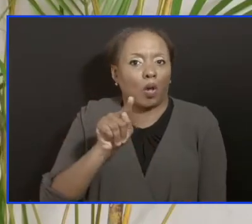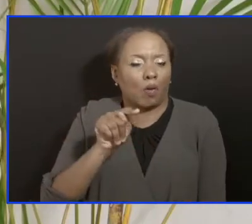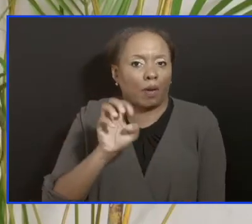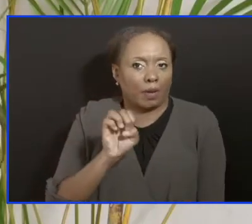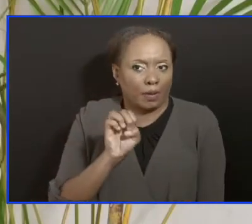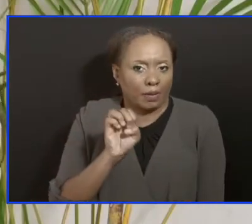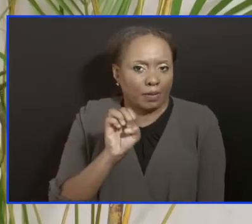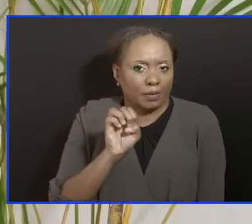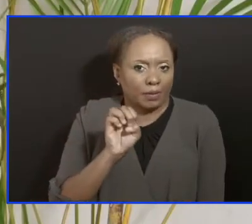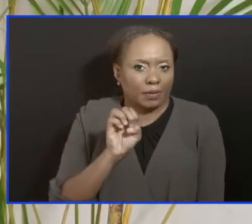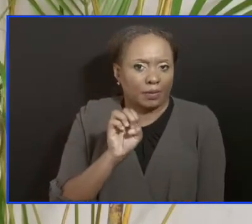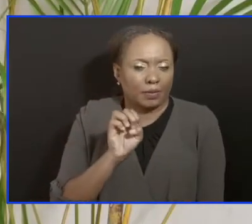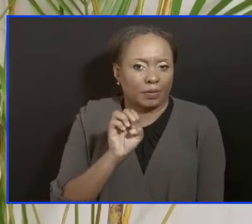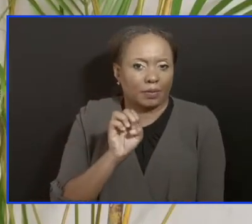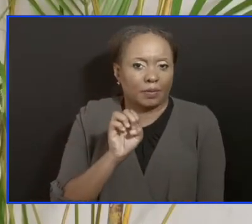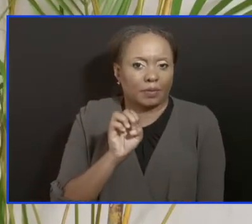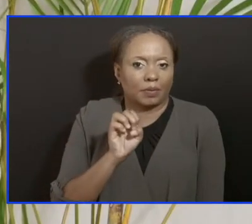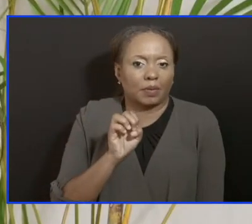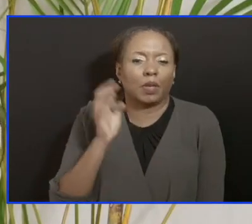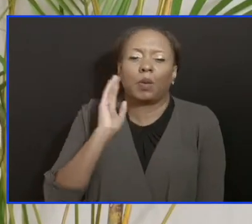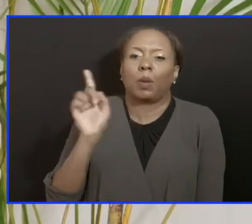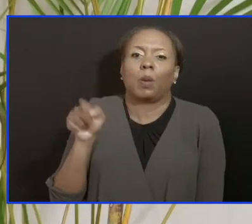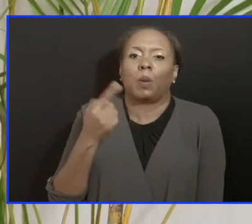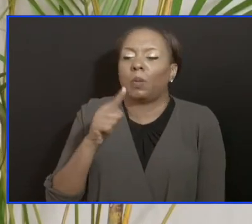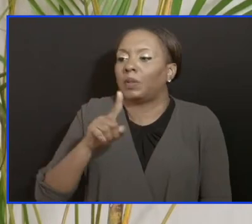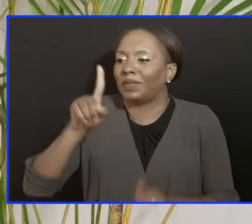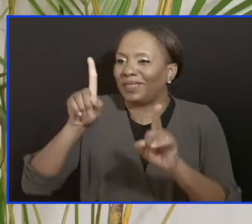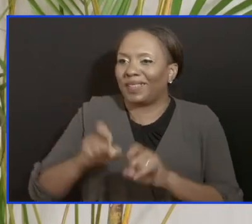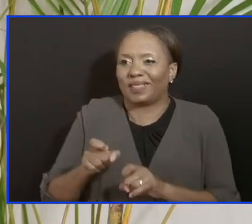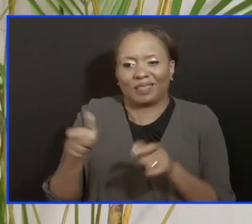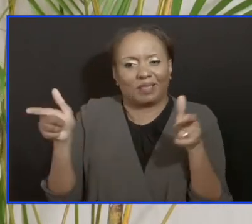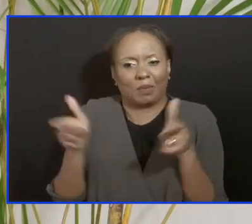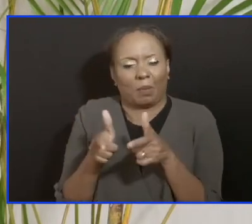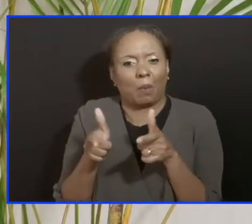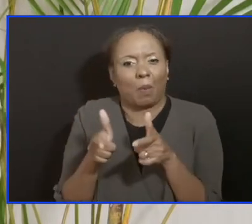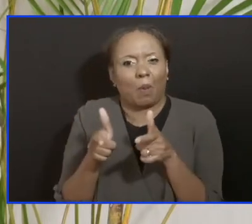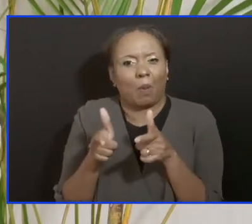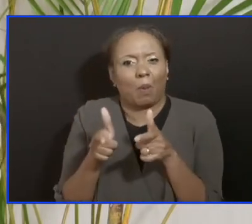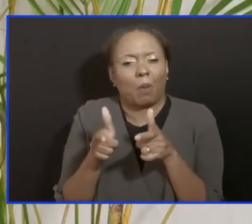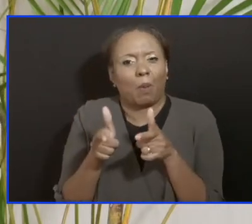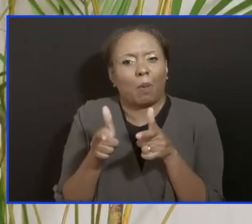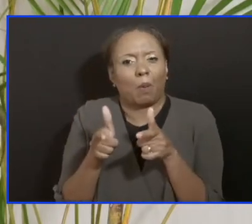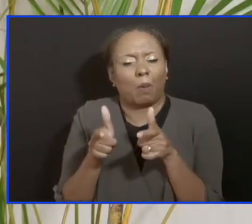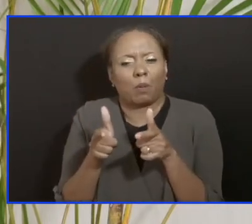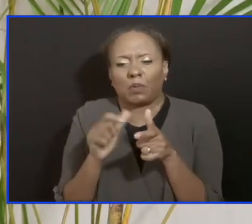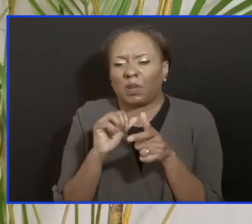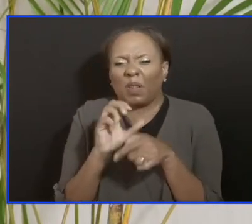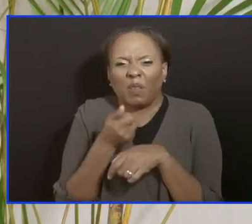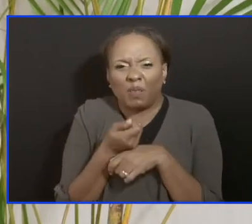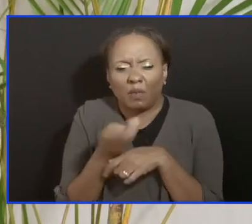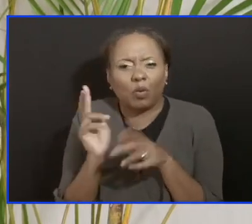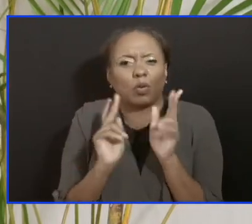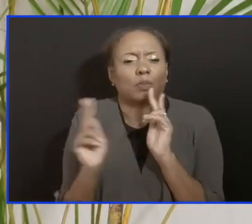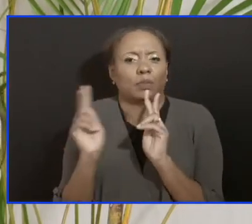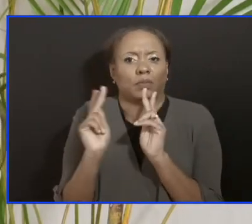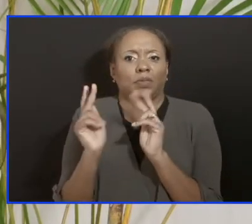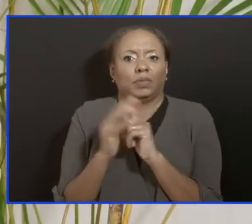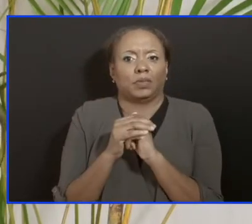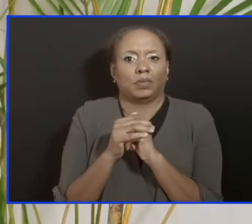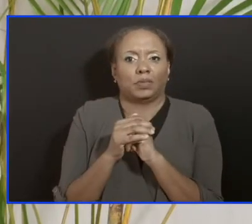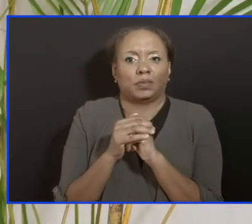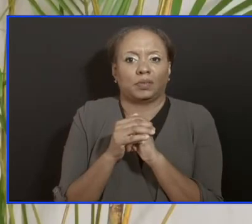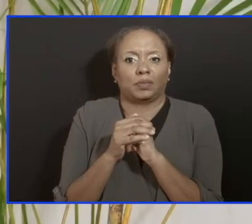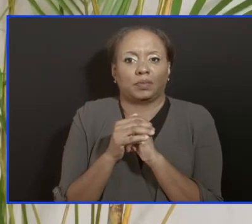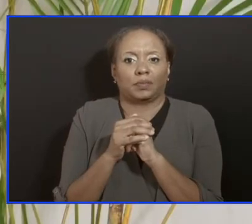smaller number of persons coming in. And also the fact that those persons will not be